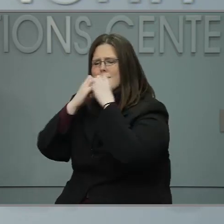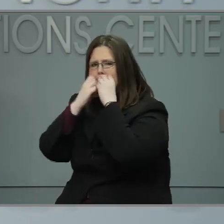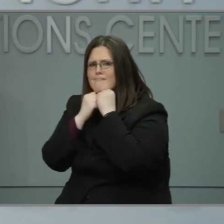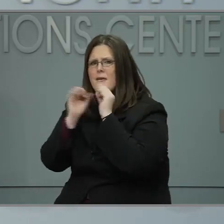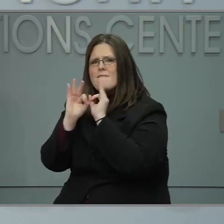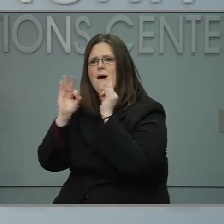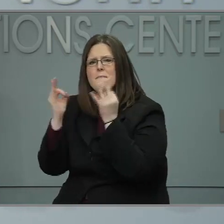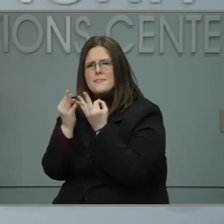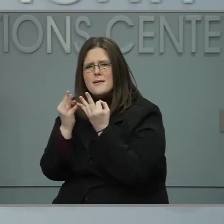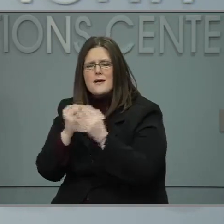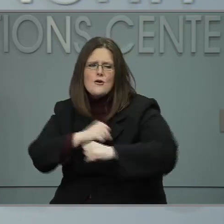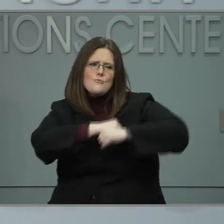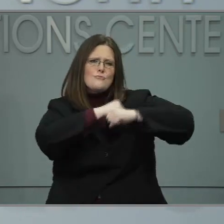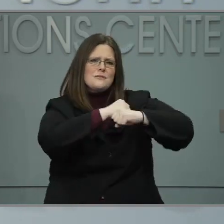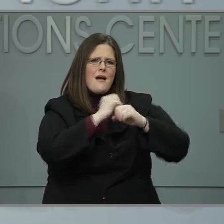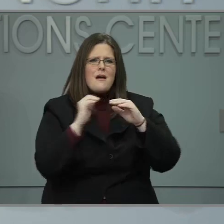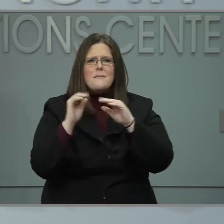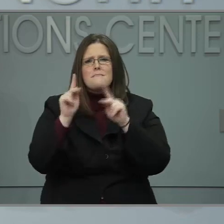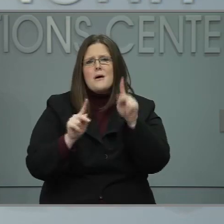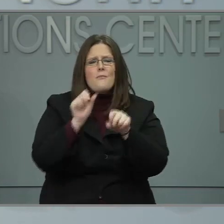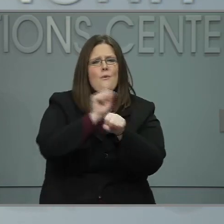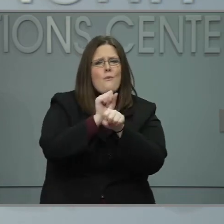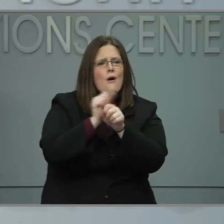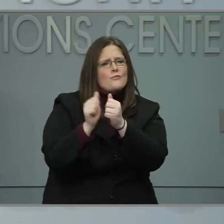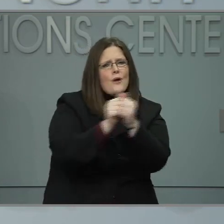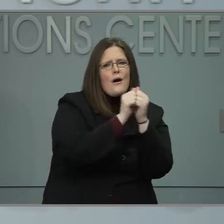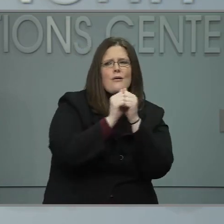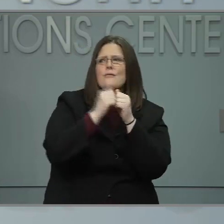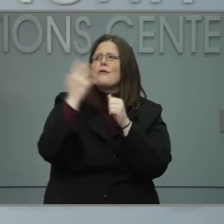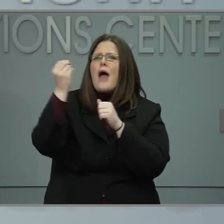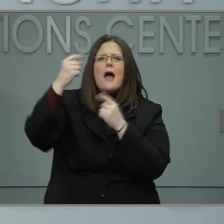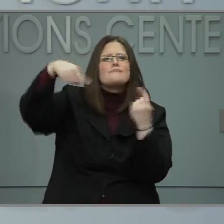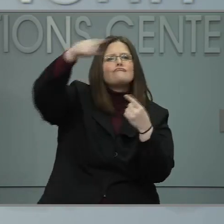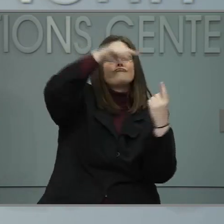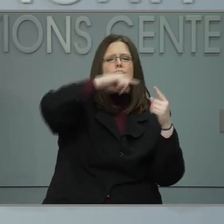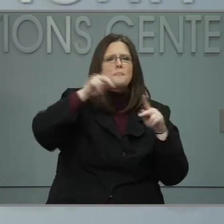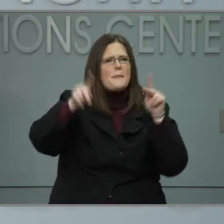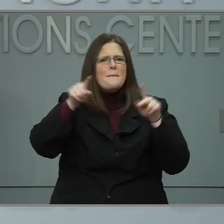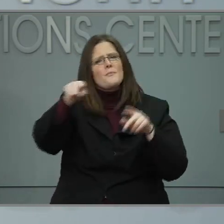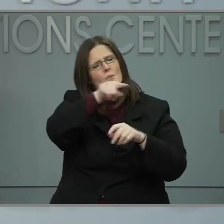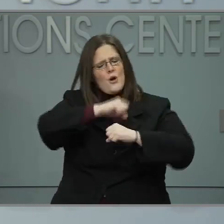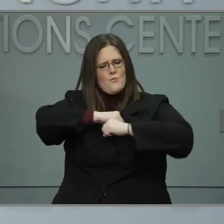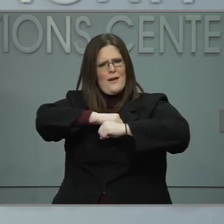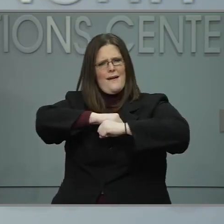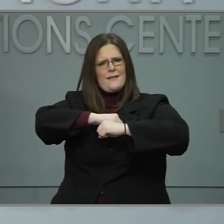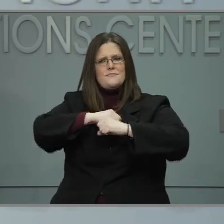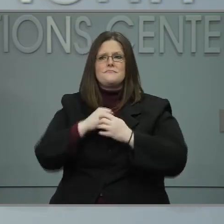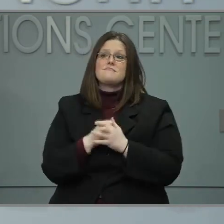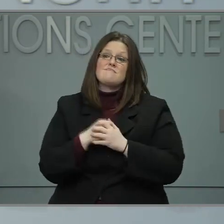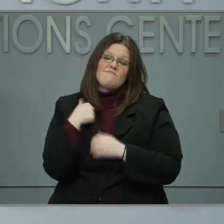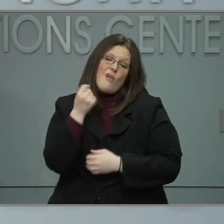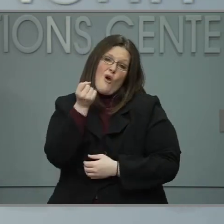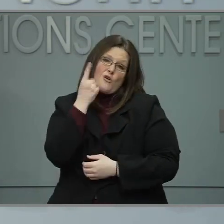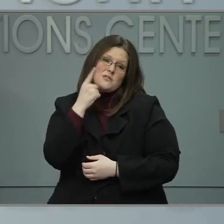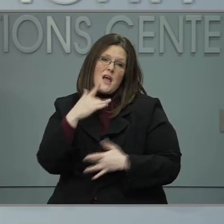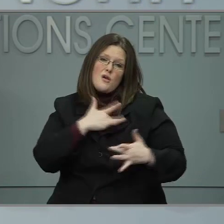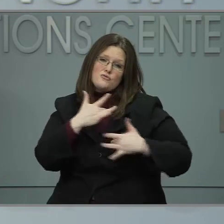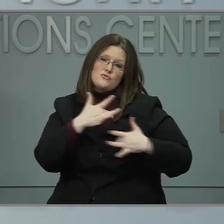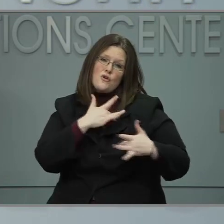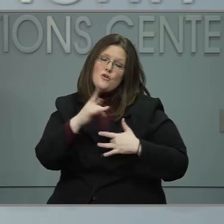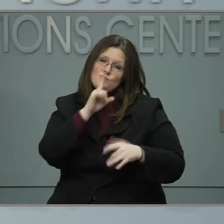around you. I certainly understand the concerns with getting a vaccine, but when it's my turn to get it,